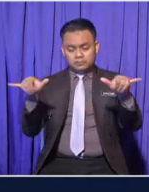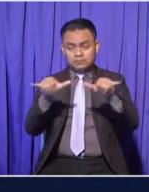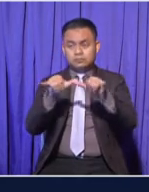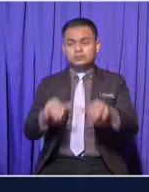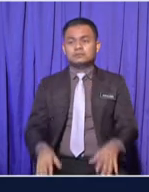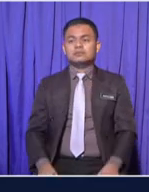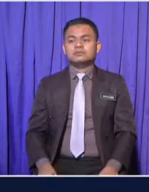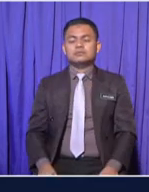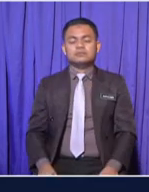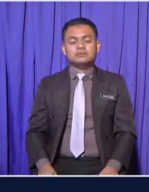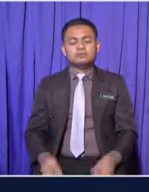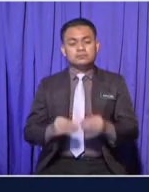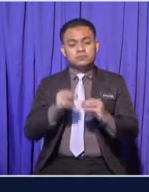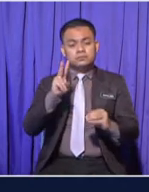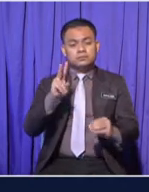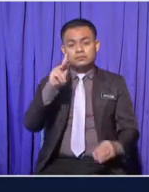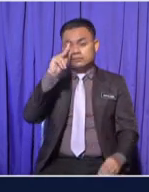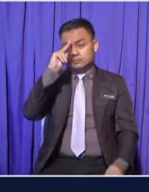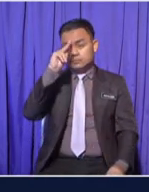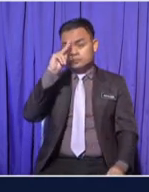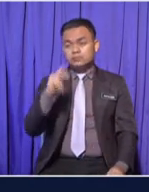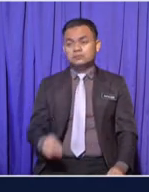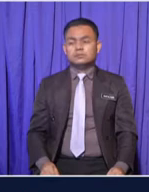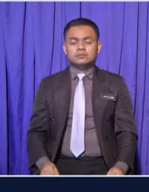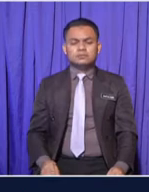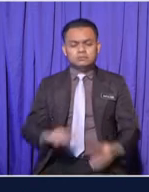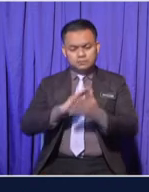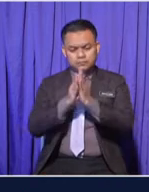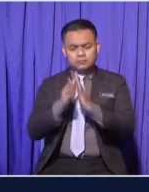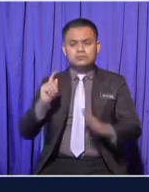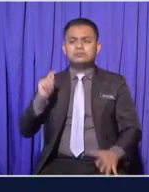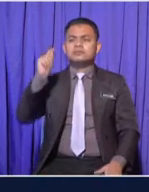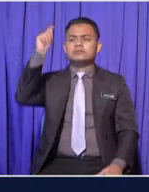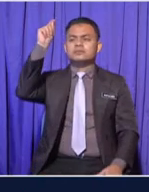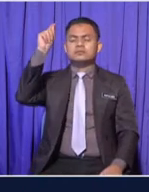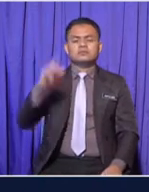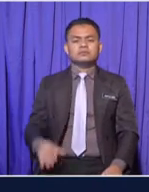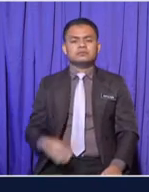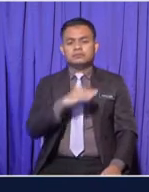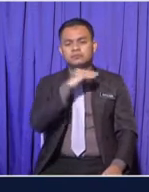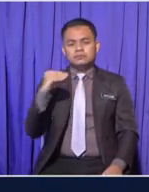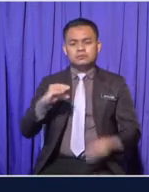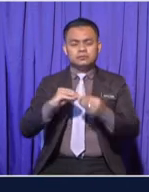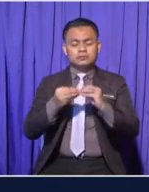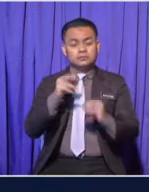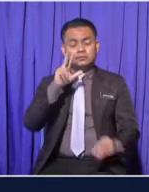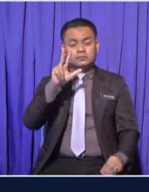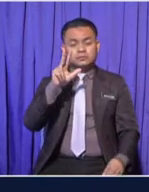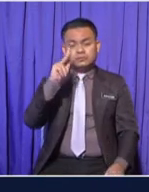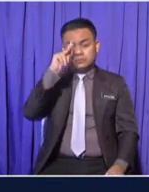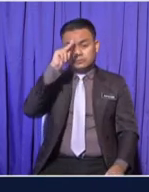Cougan became taller And number 3 Cougan